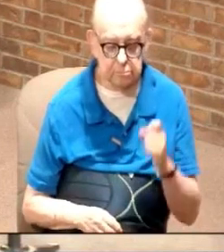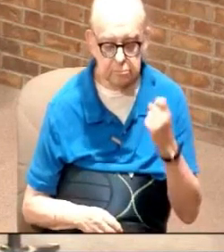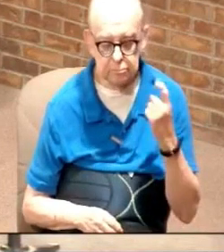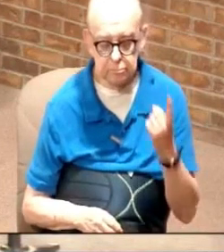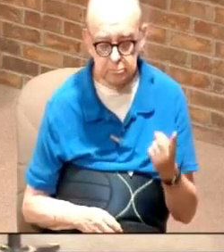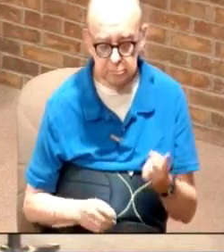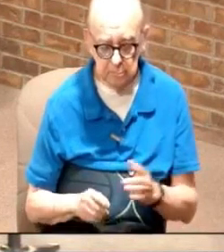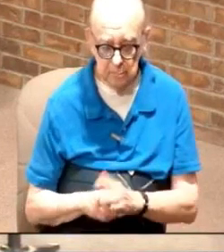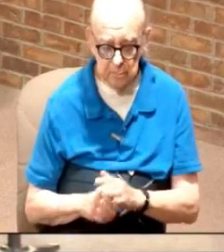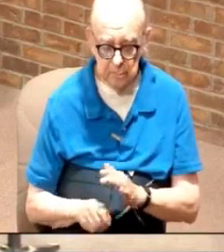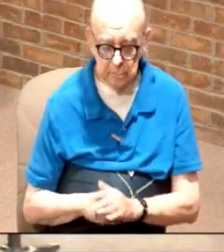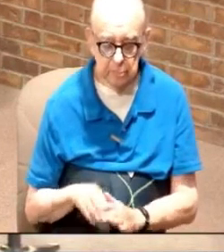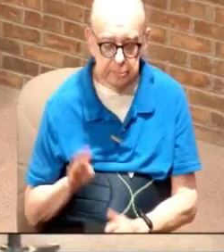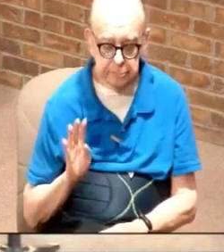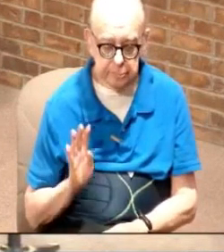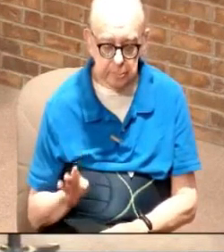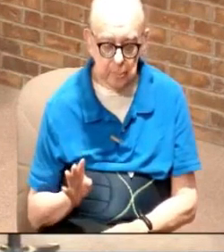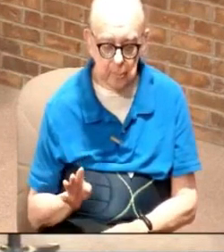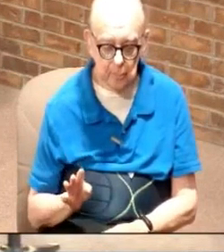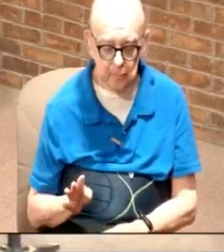verse number four